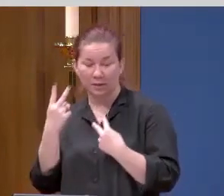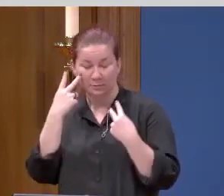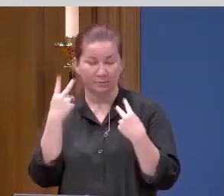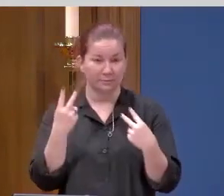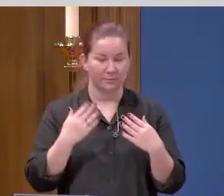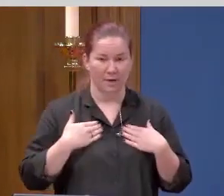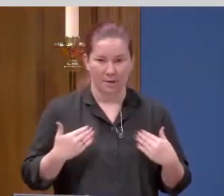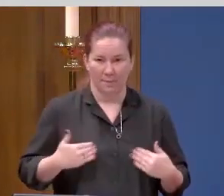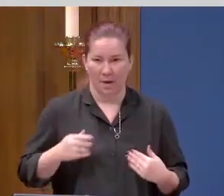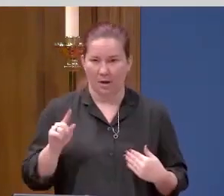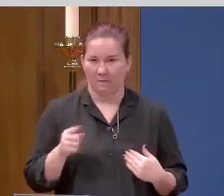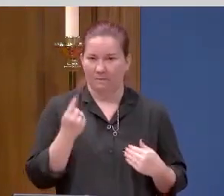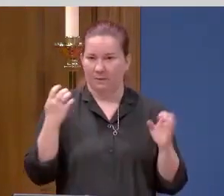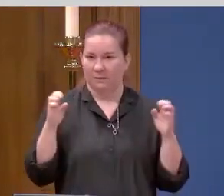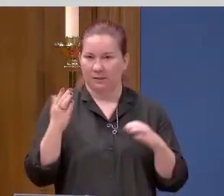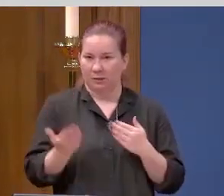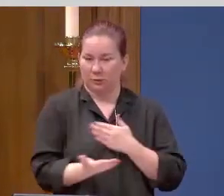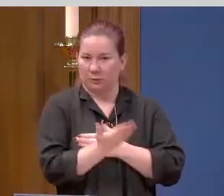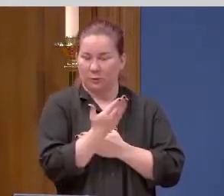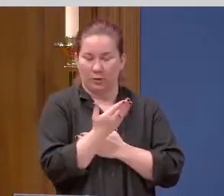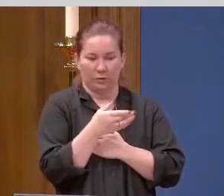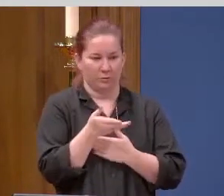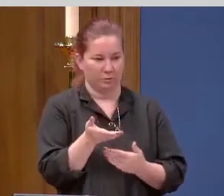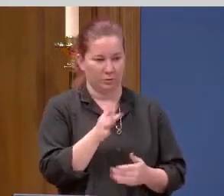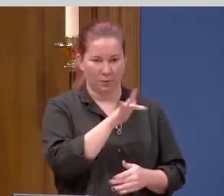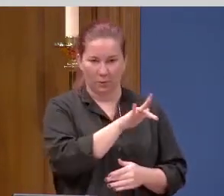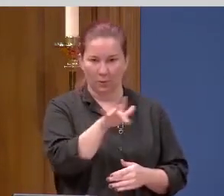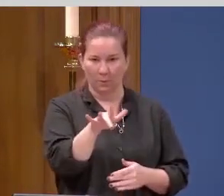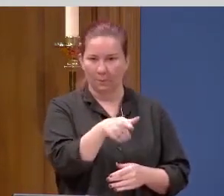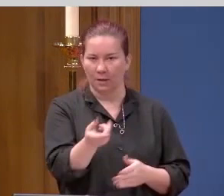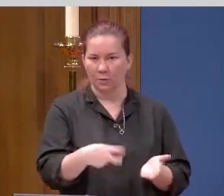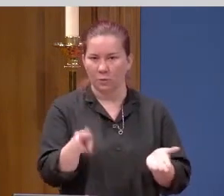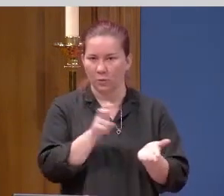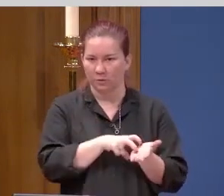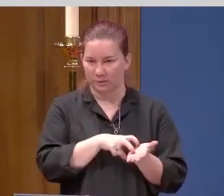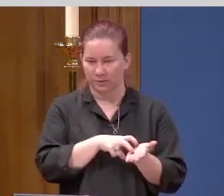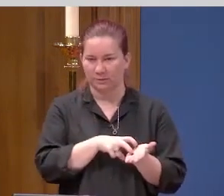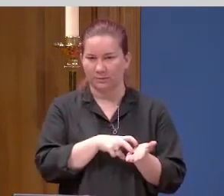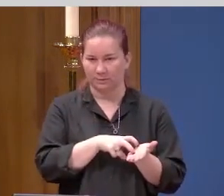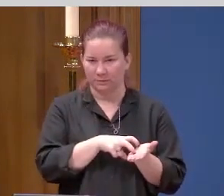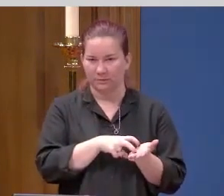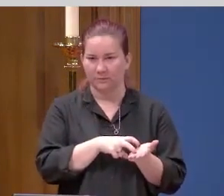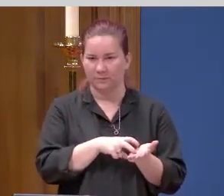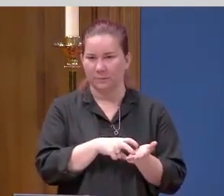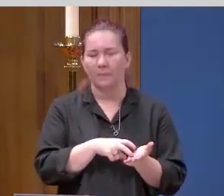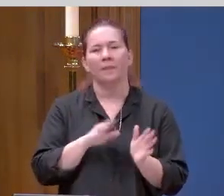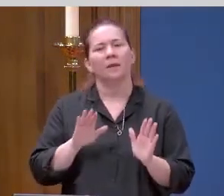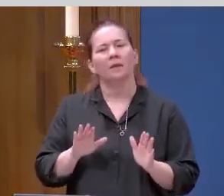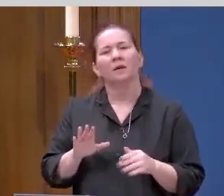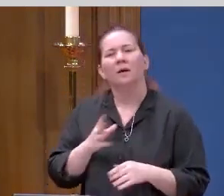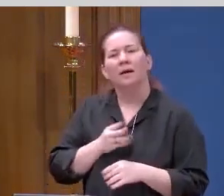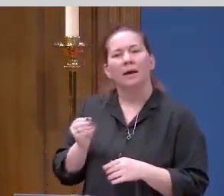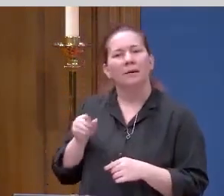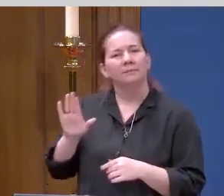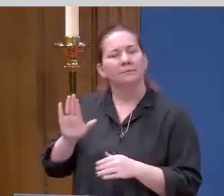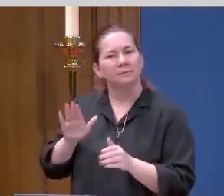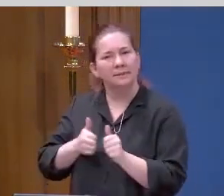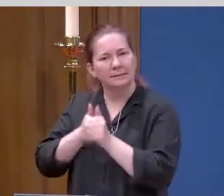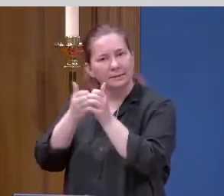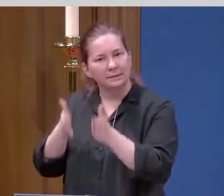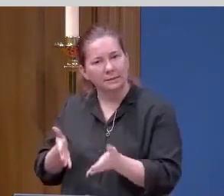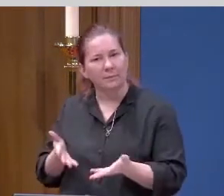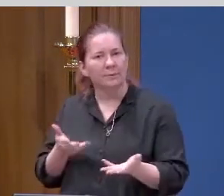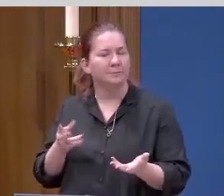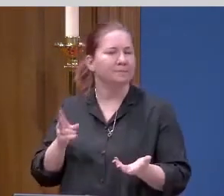body on the first Easter morning. He is risen. Now, what about his disciples? We